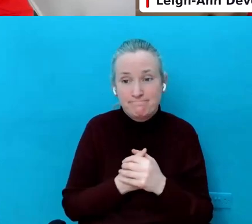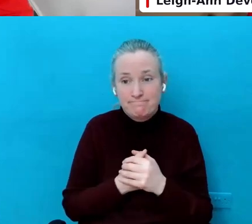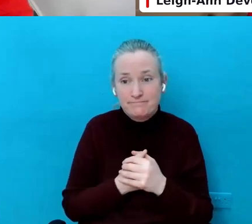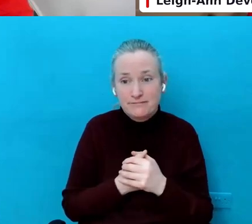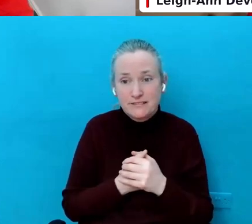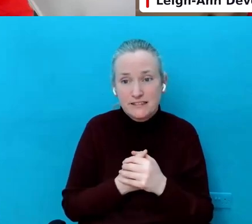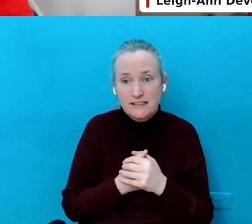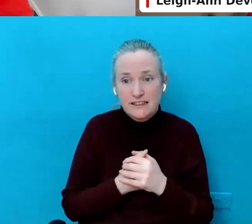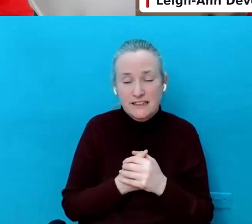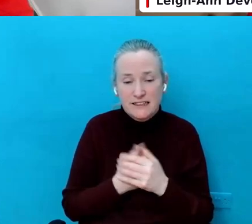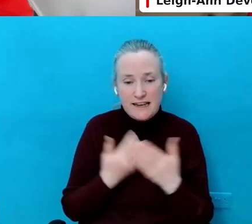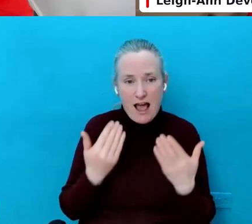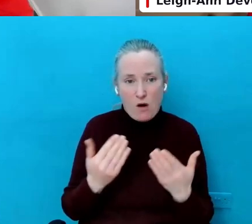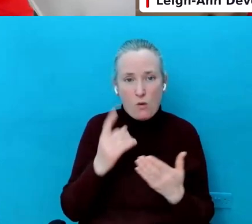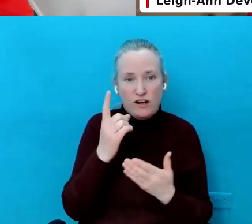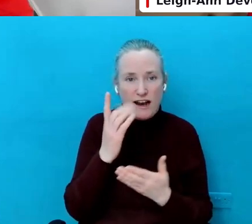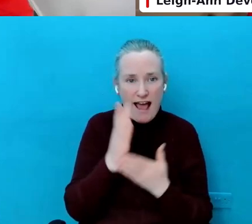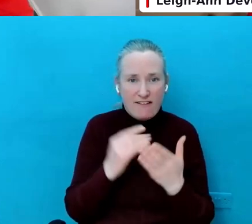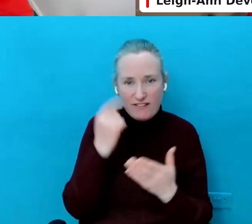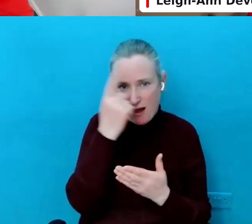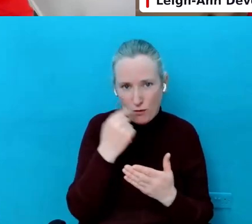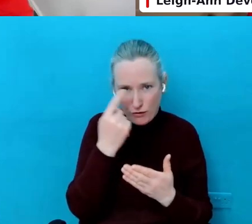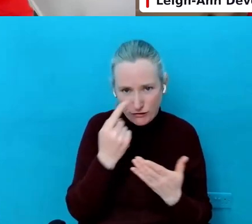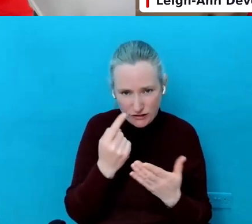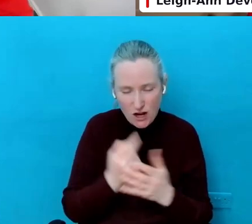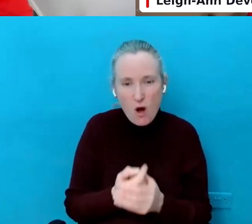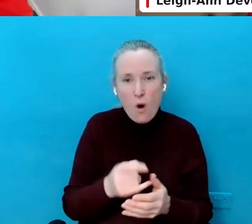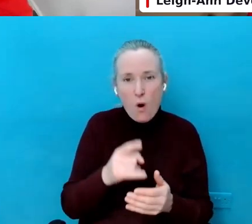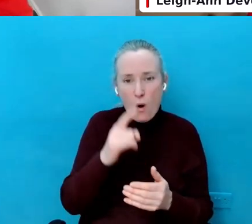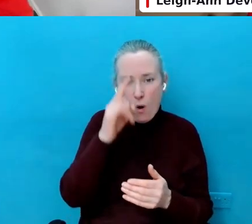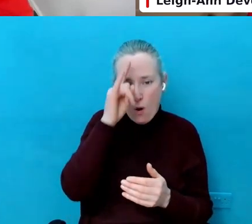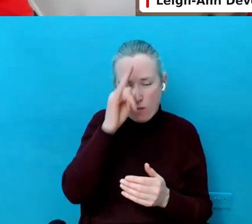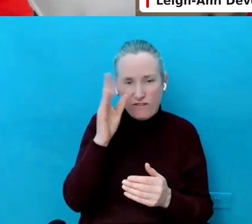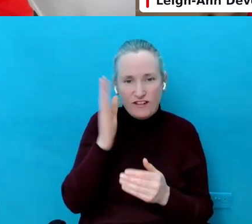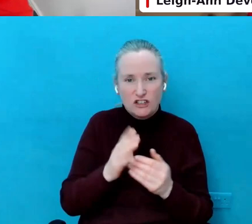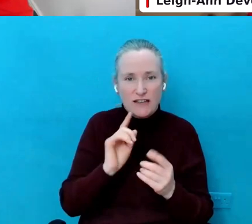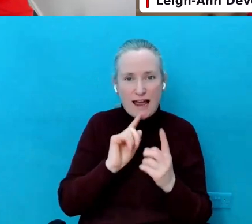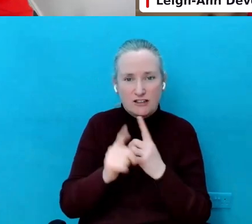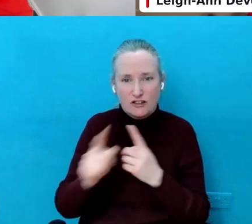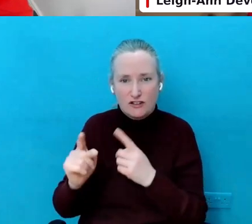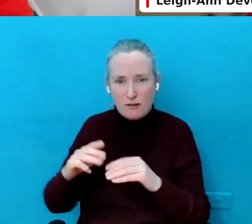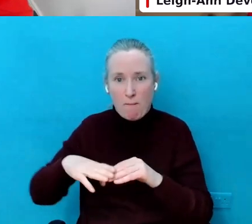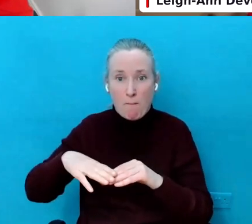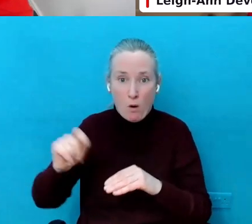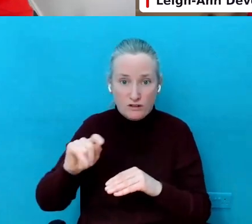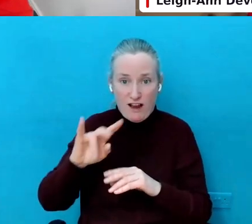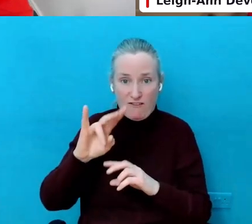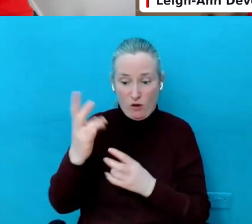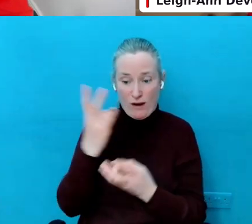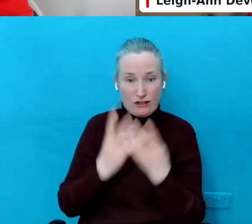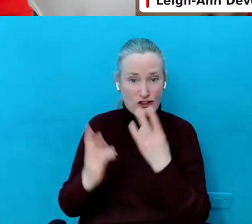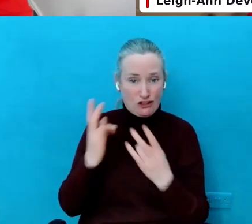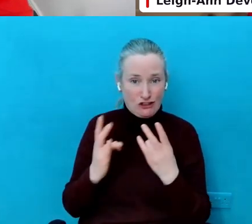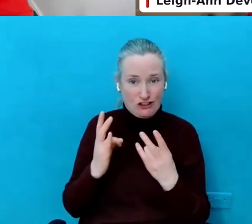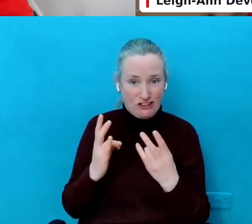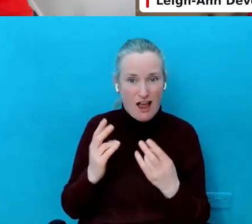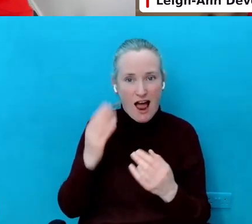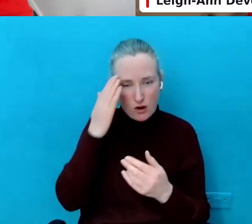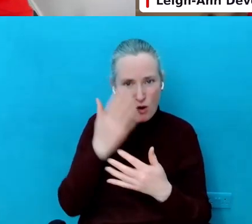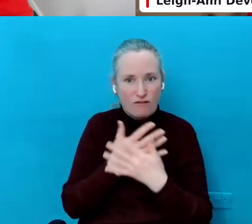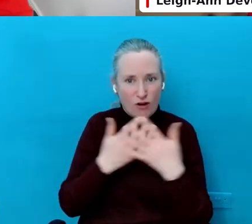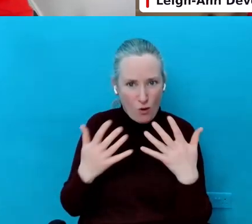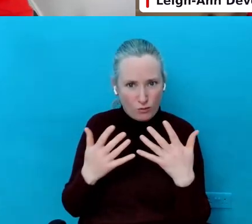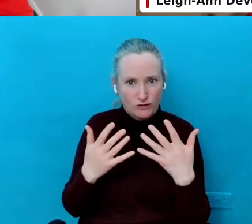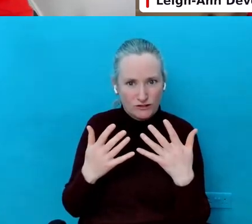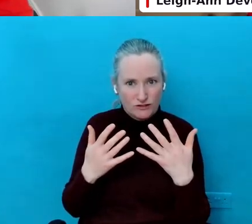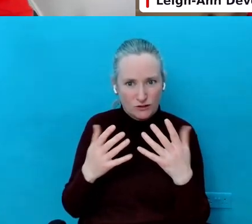We're on it an hour and a half. I hope we've answered the majority of the questions that we've asked. I know there was a lot of questions in there.